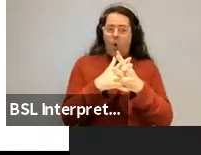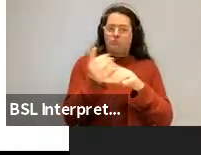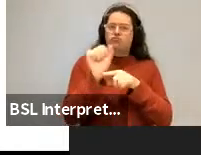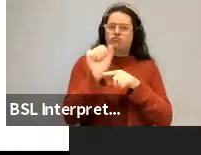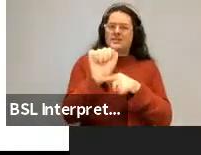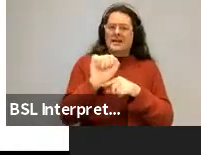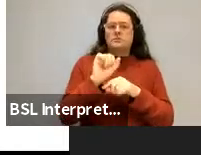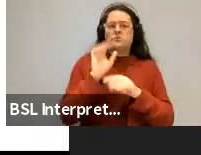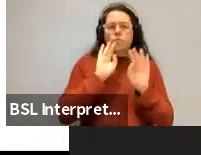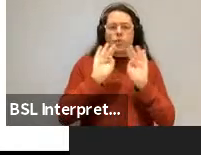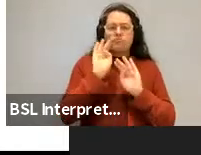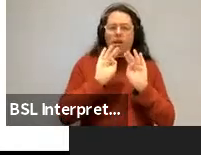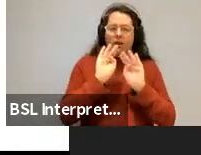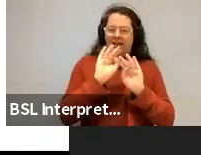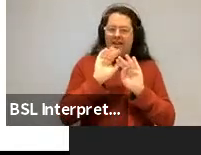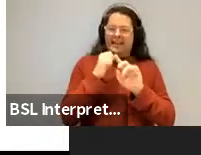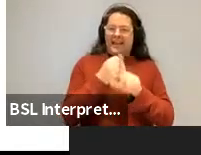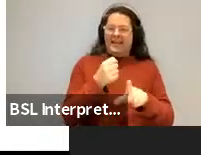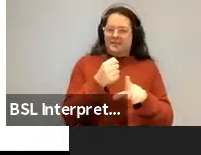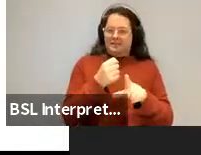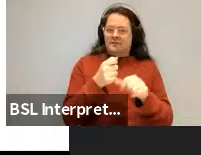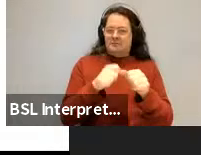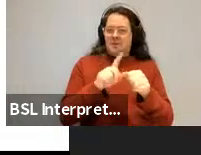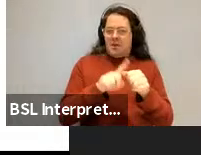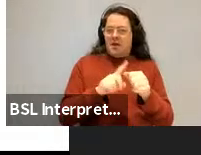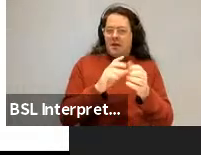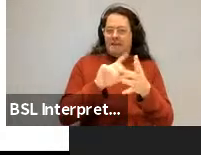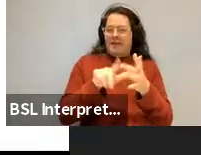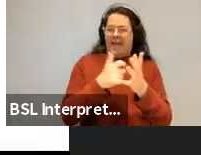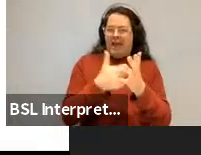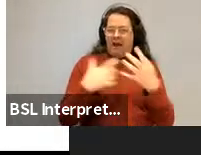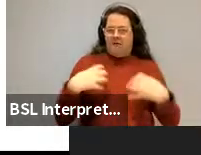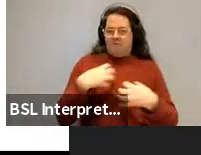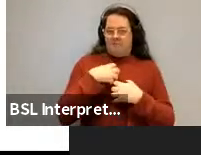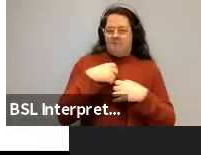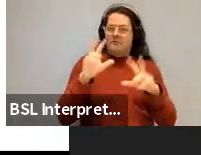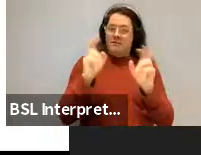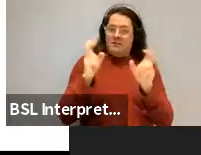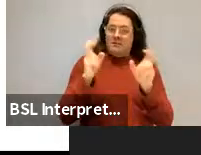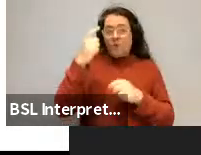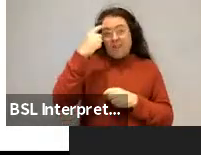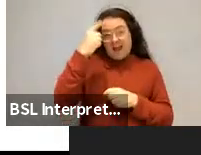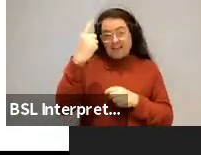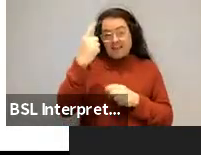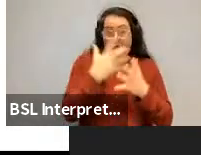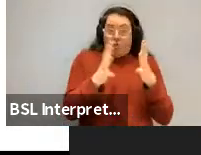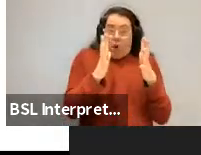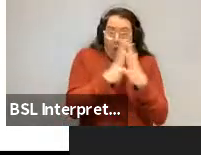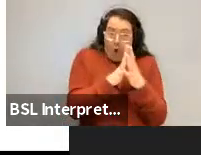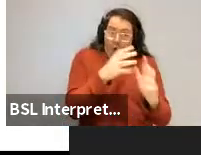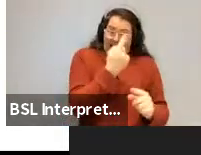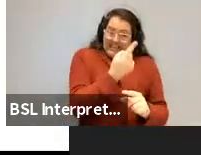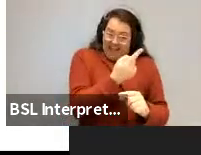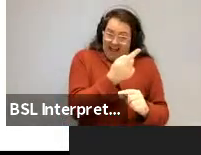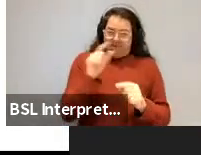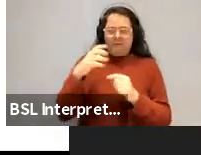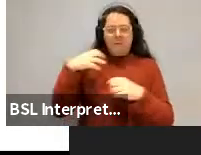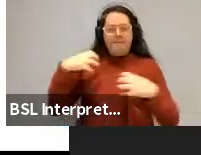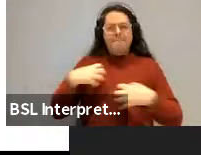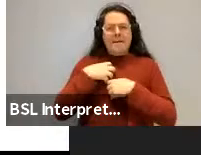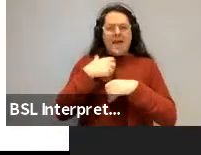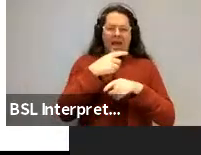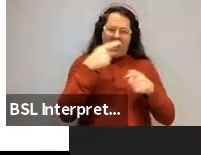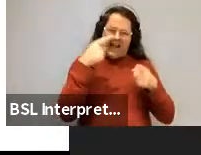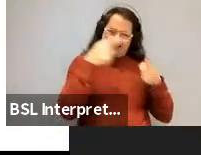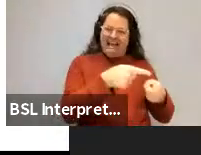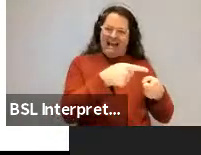it is that the law was attacked by the mayor. And what but but it's kind of hard to not notice not not